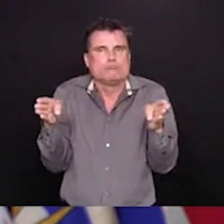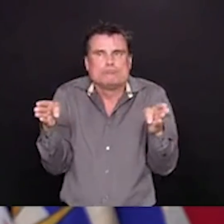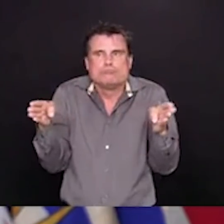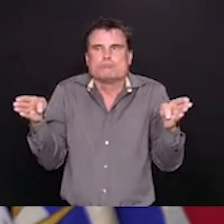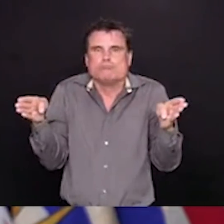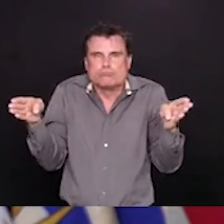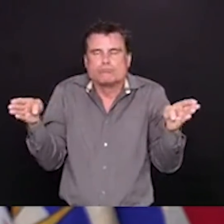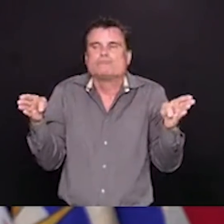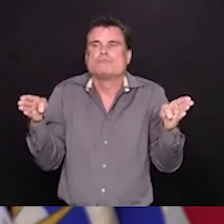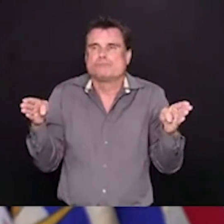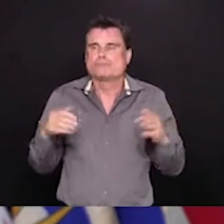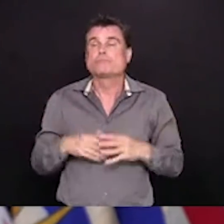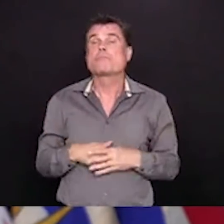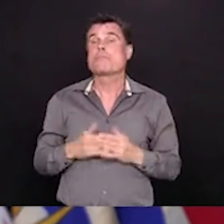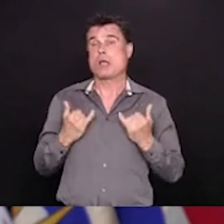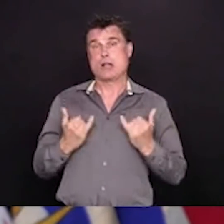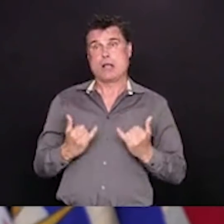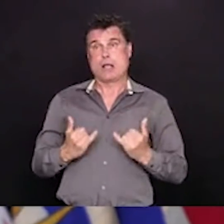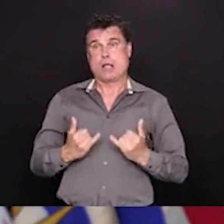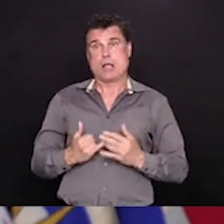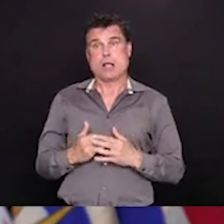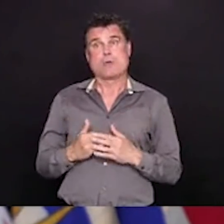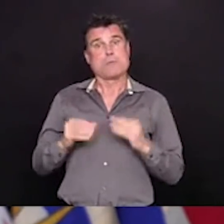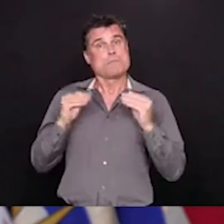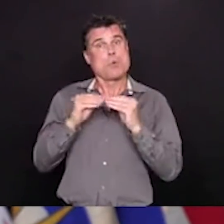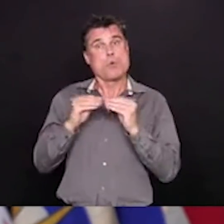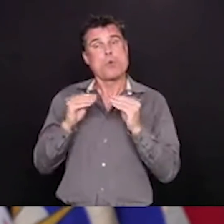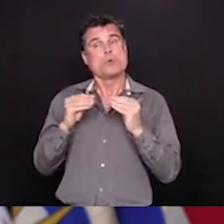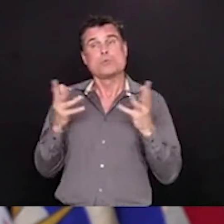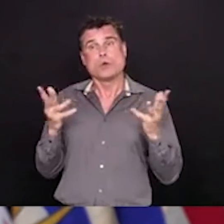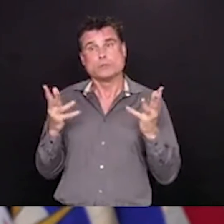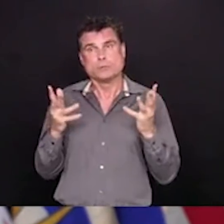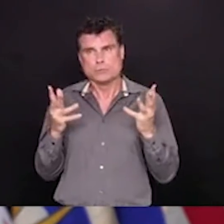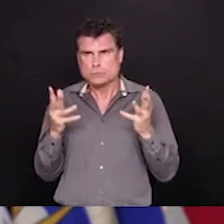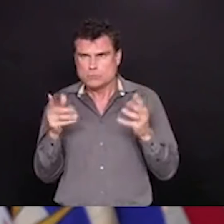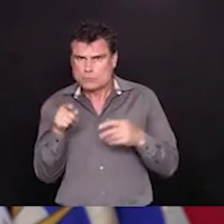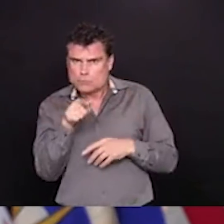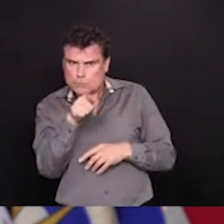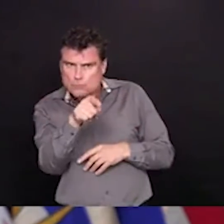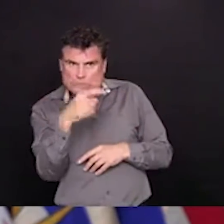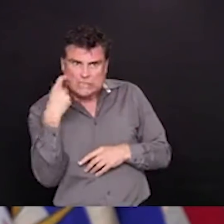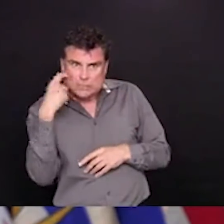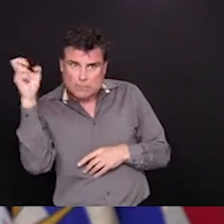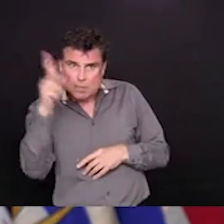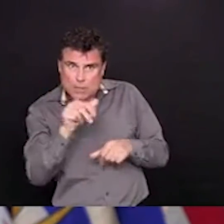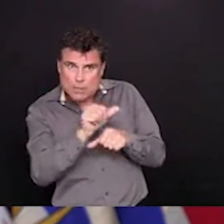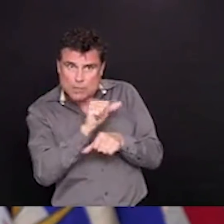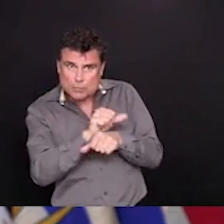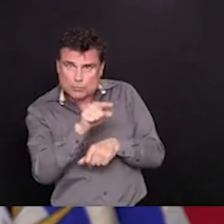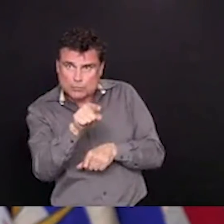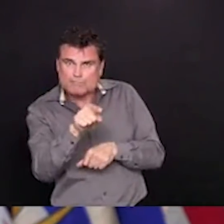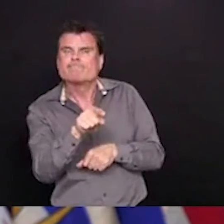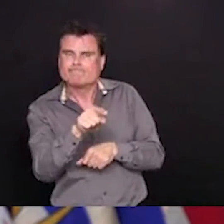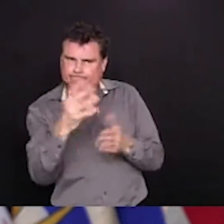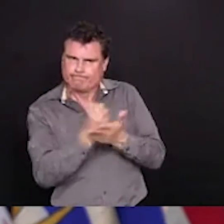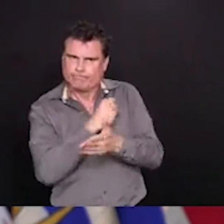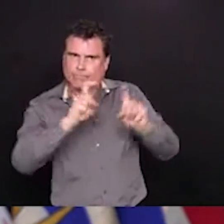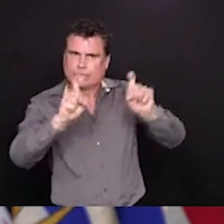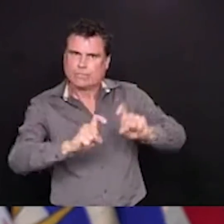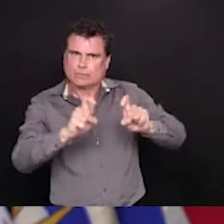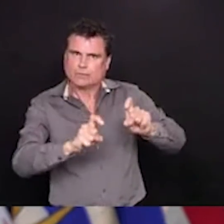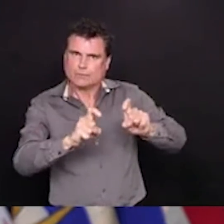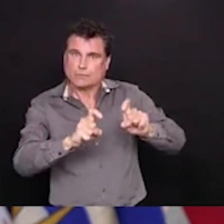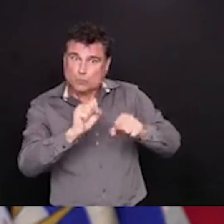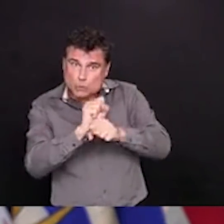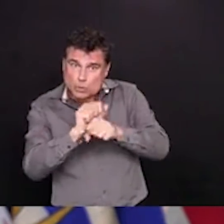like Alberta. We want to avoid another spike in community cases. And that's why we are changing the strategy